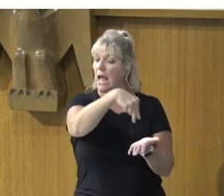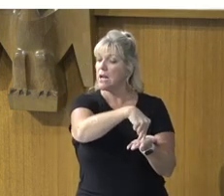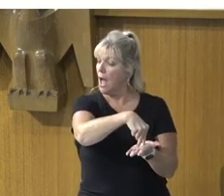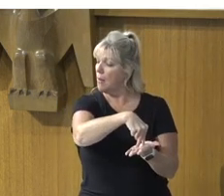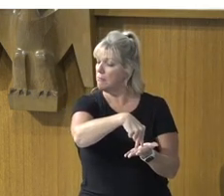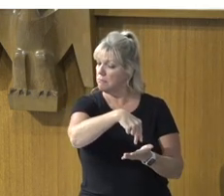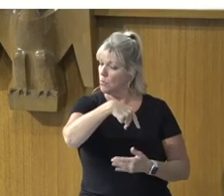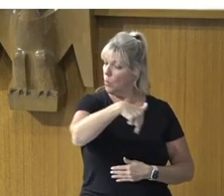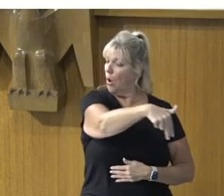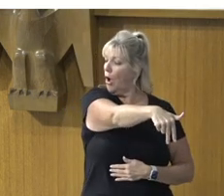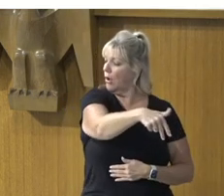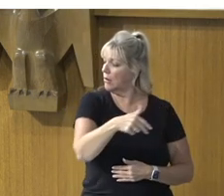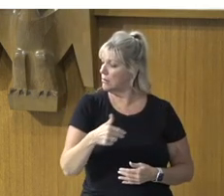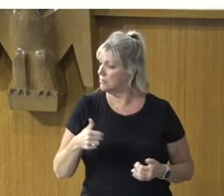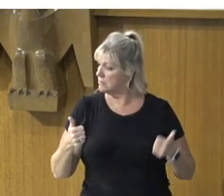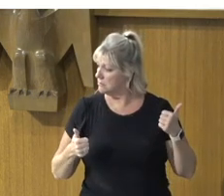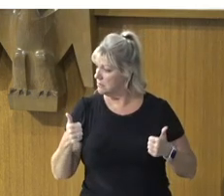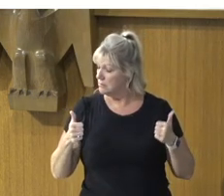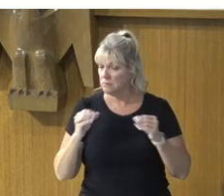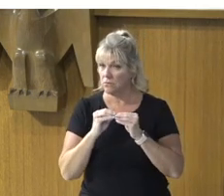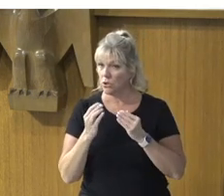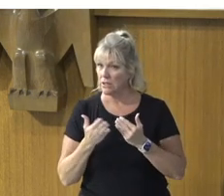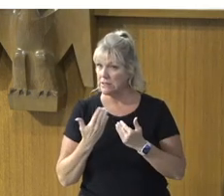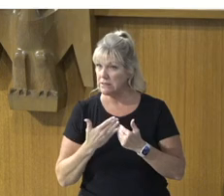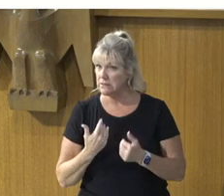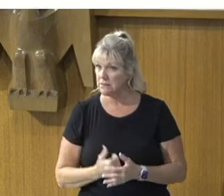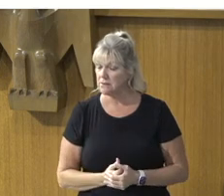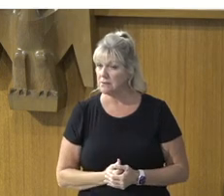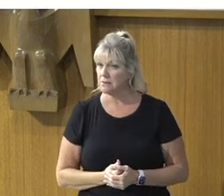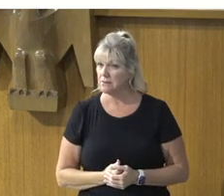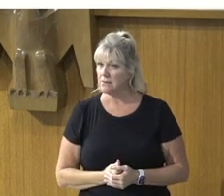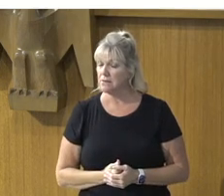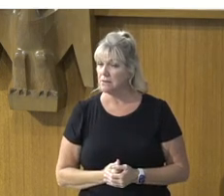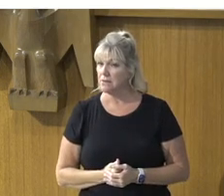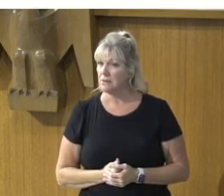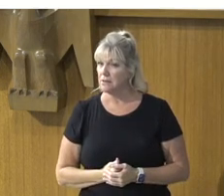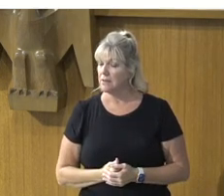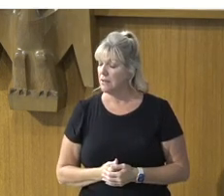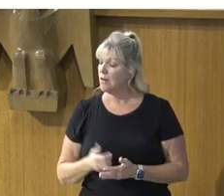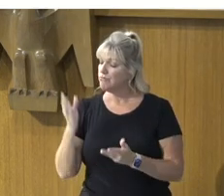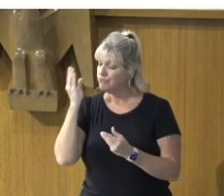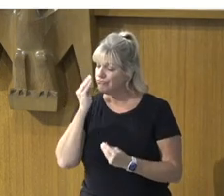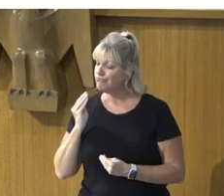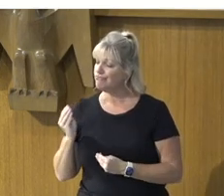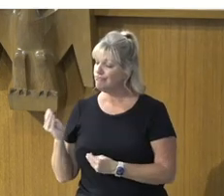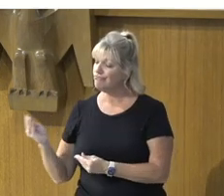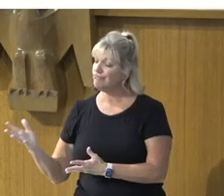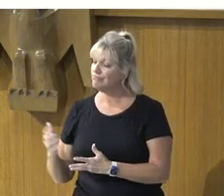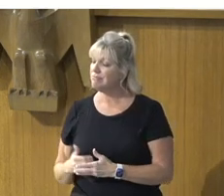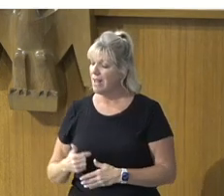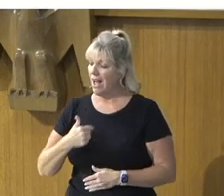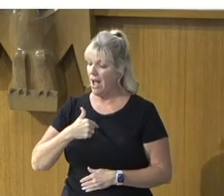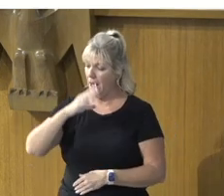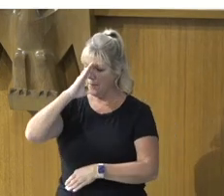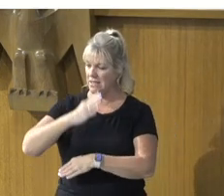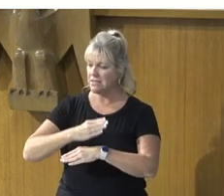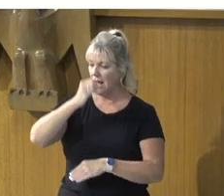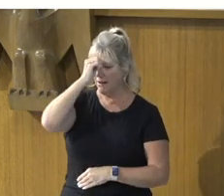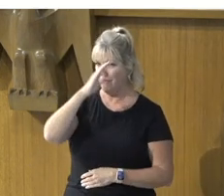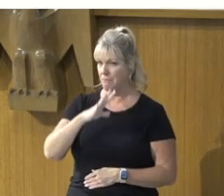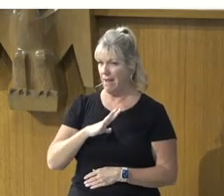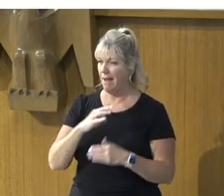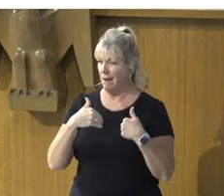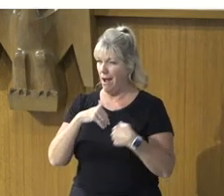your mat. And walk. But so that you may know that the Son of Man has authority